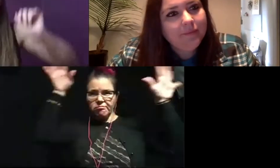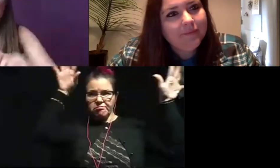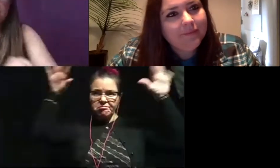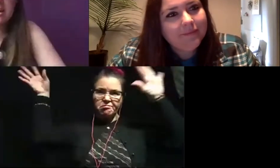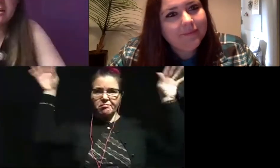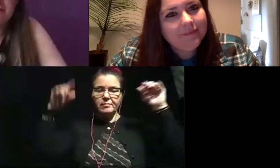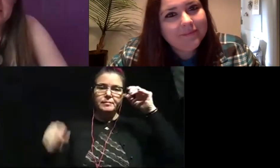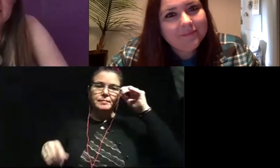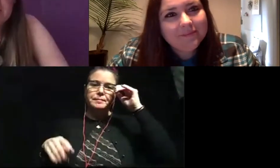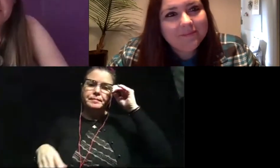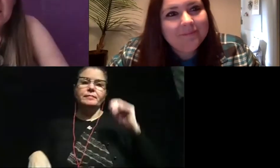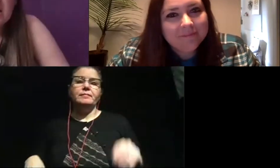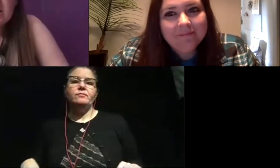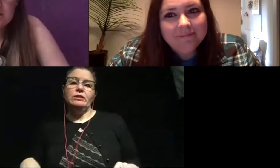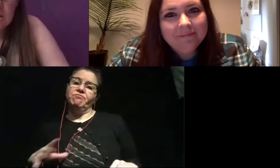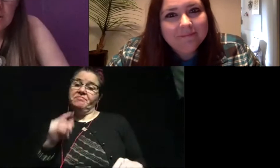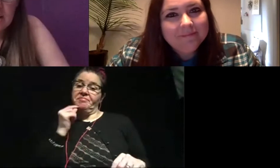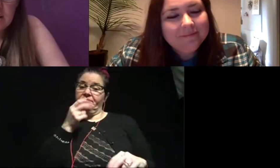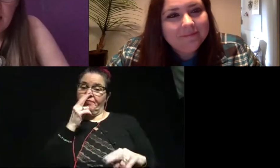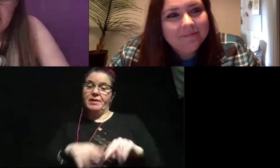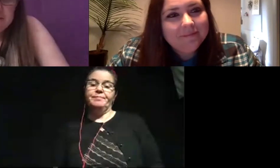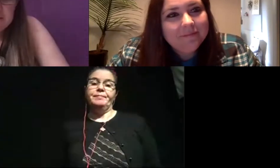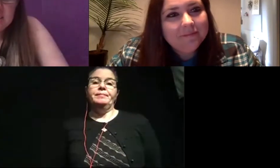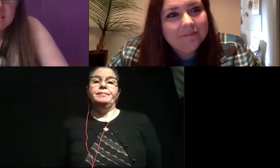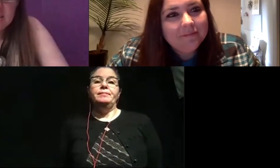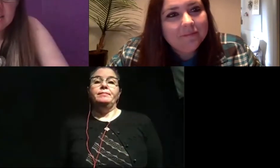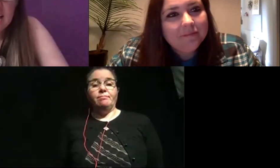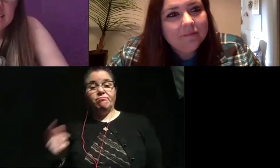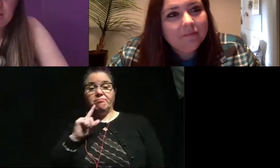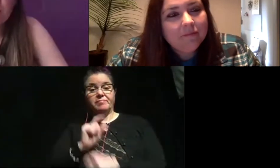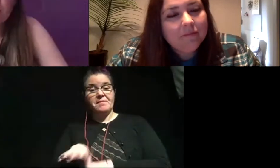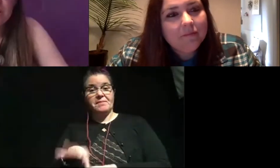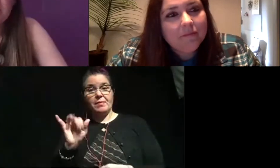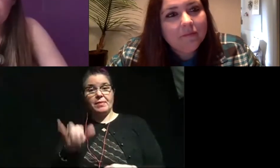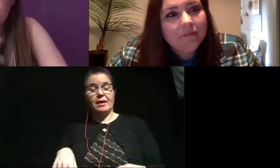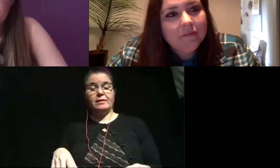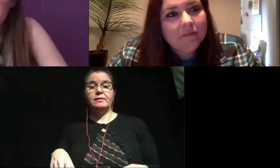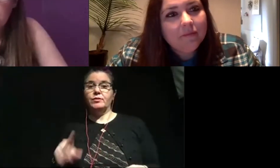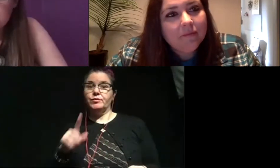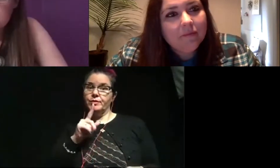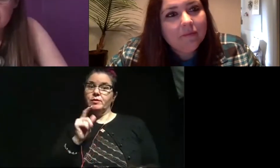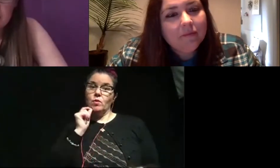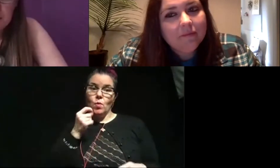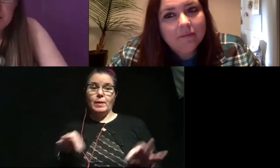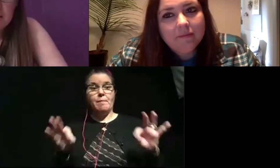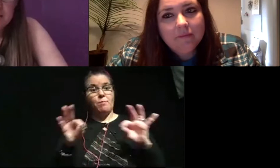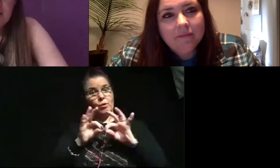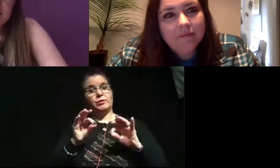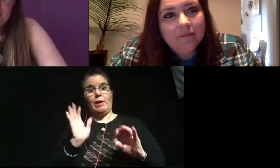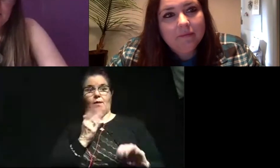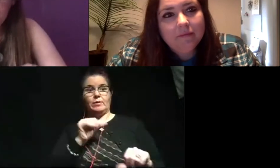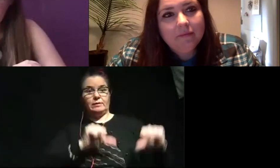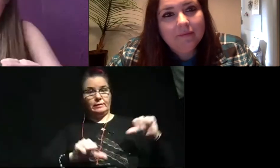air, all that kind of fun stuff. So, uh, I have found fossils like that and they are really cool and important to the science community.